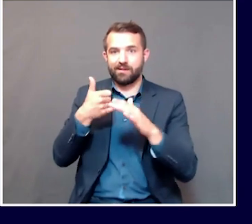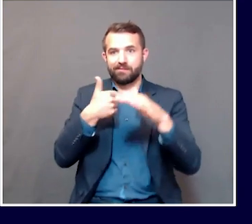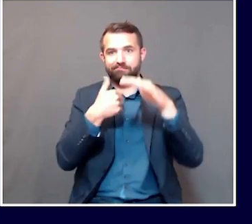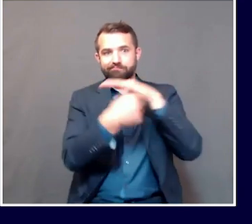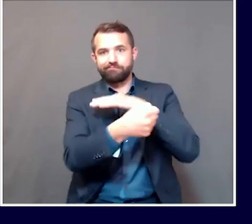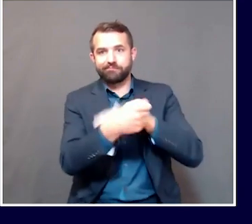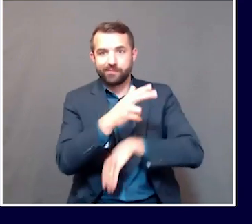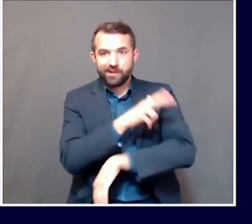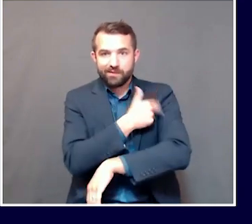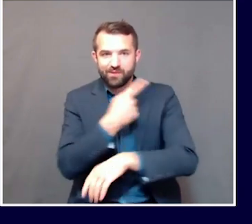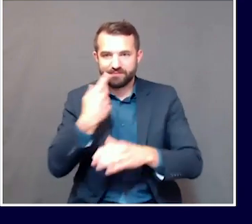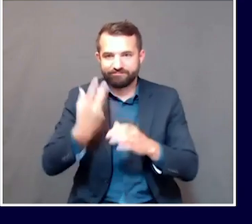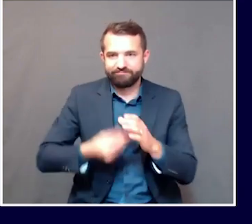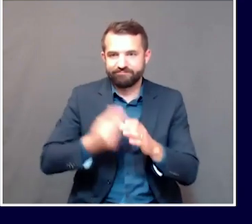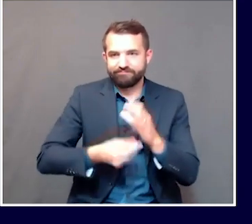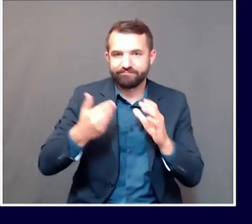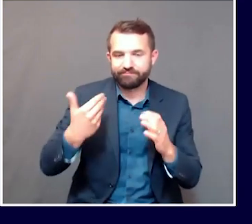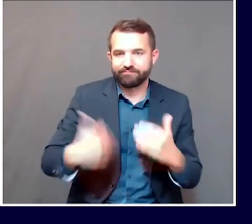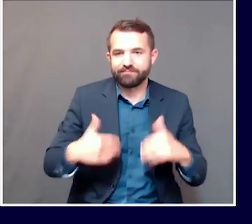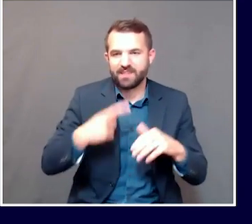away is strikingly high.